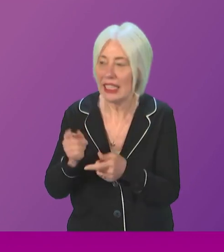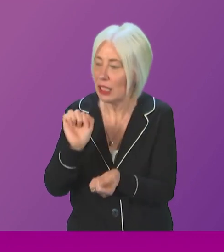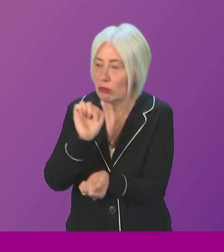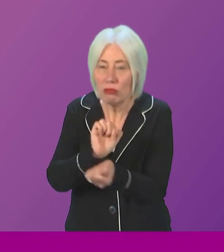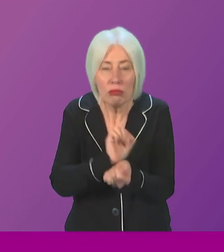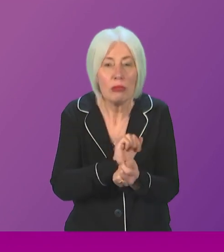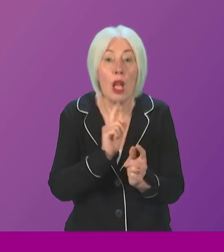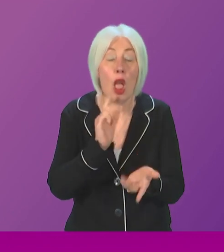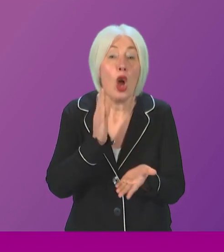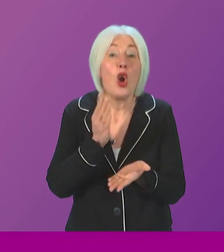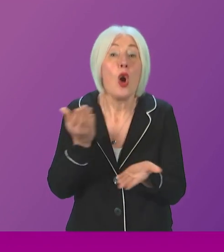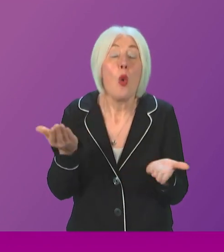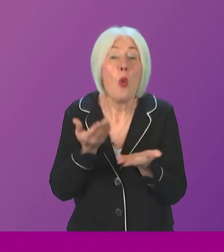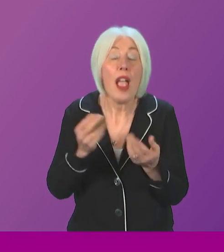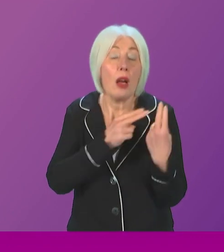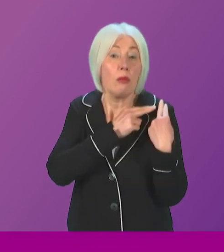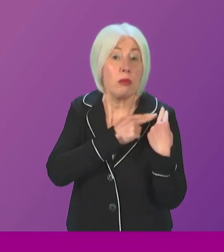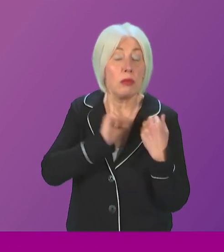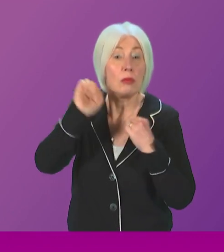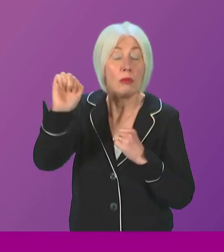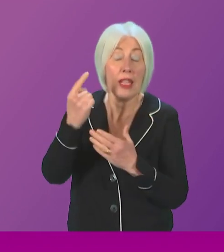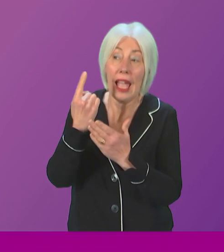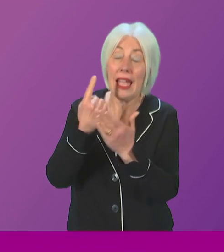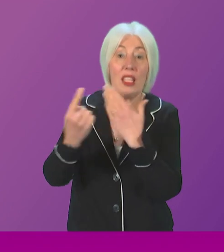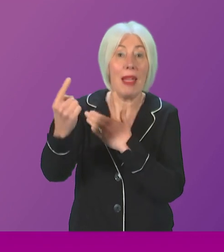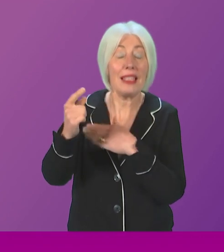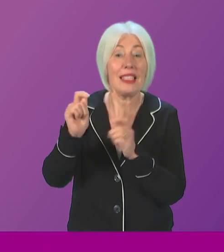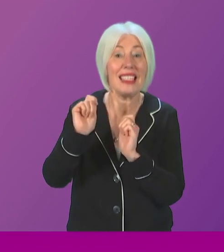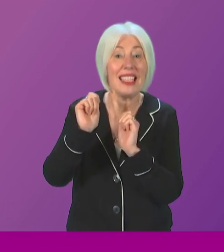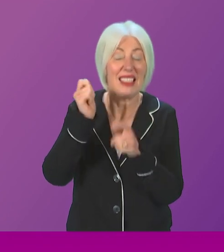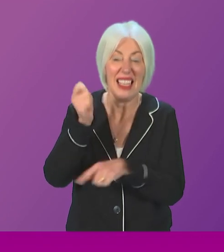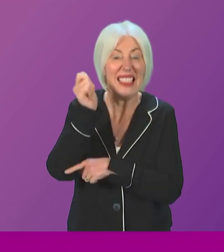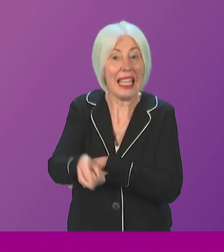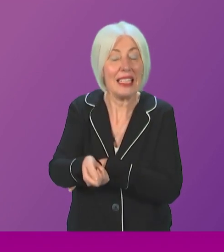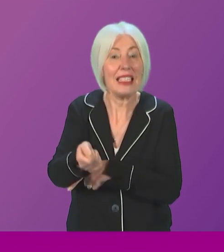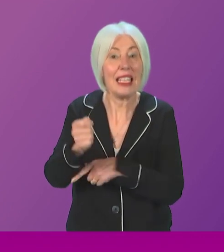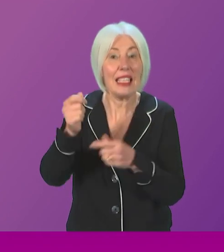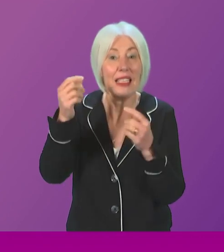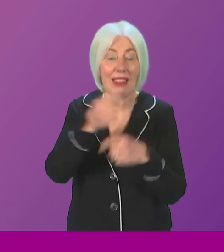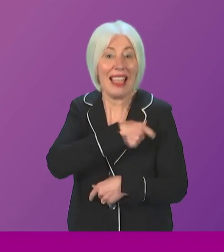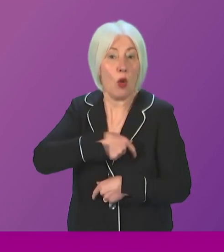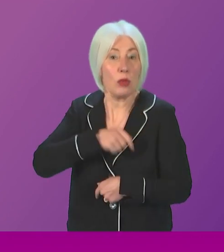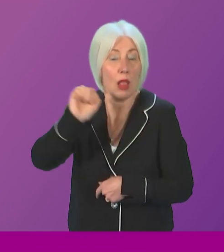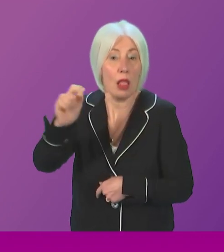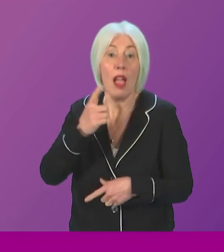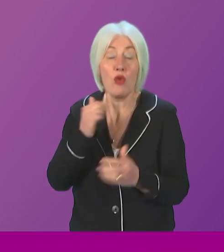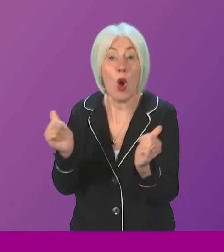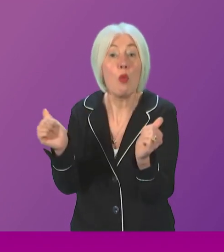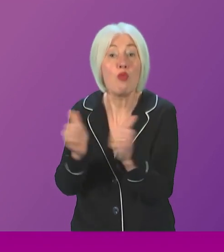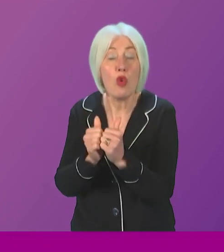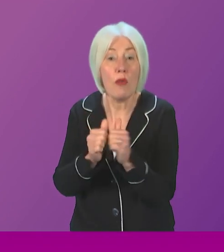entirely the responsibility of the independent sentencing council. Decisions about whether to approve those guidelines are, of course,